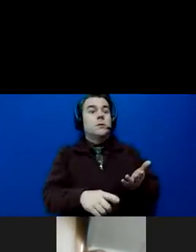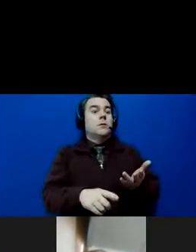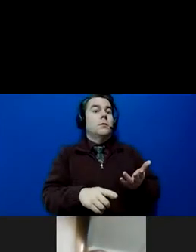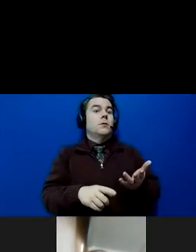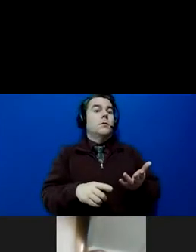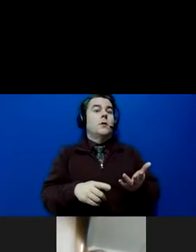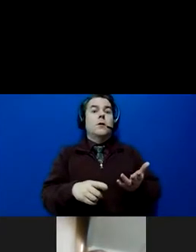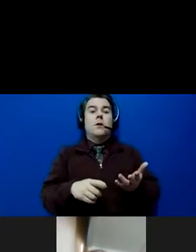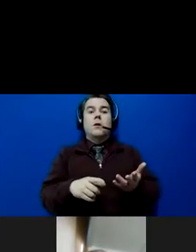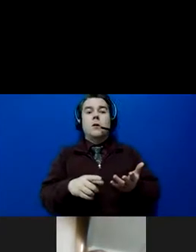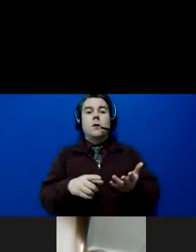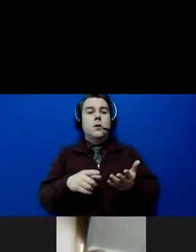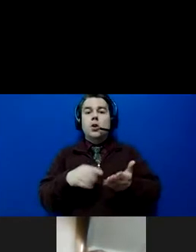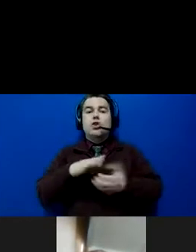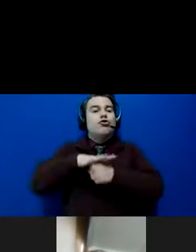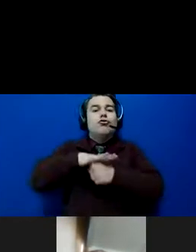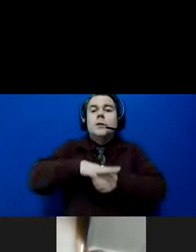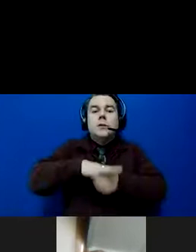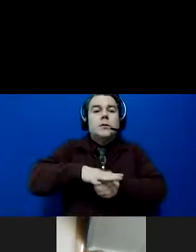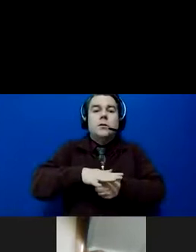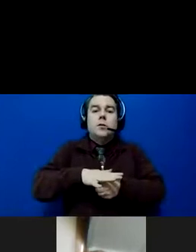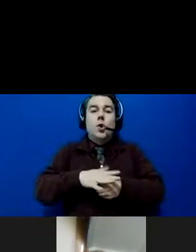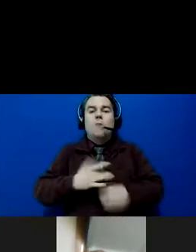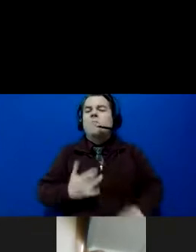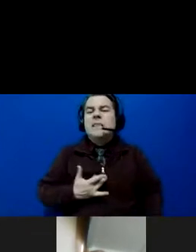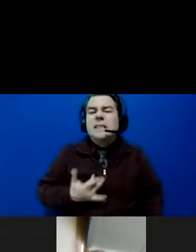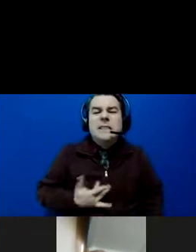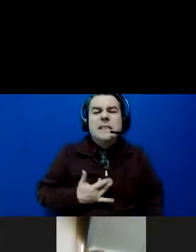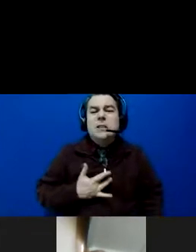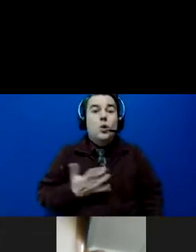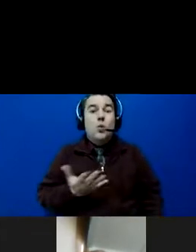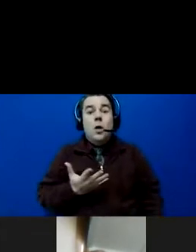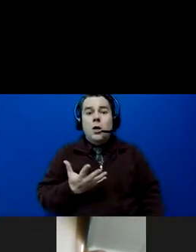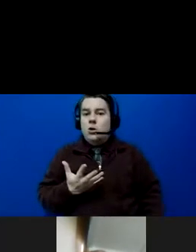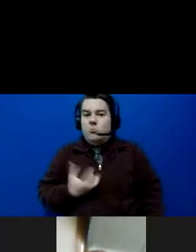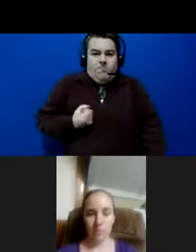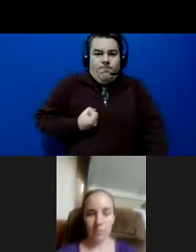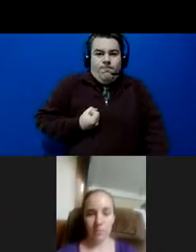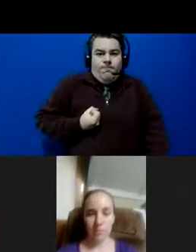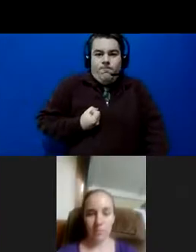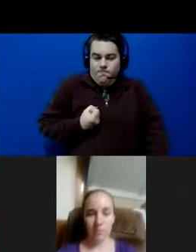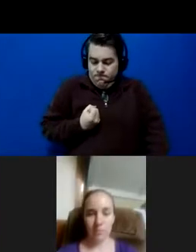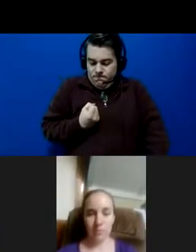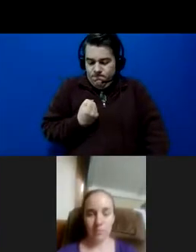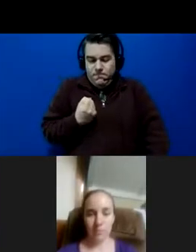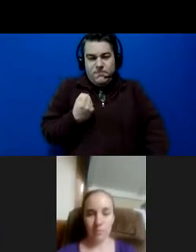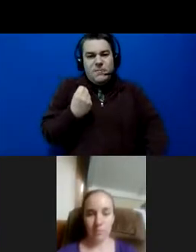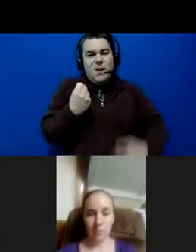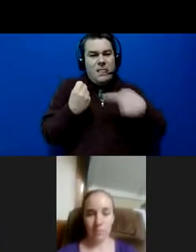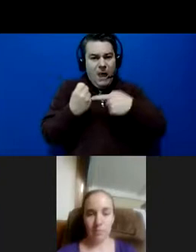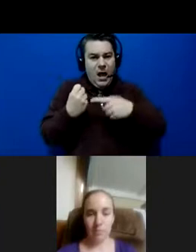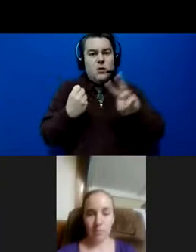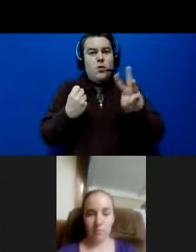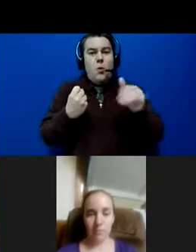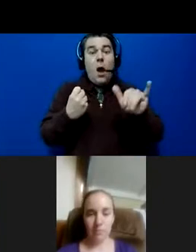What is the stress? What is the feeling? Grab that. And that's your why. Write